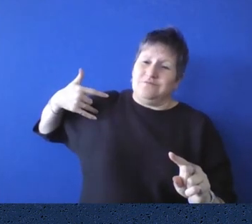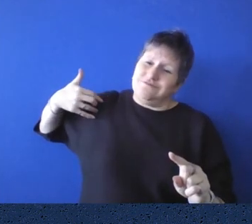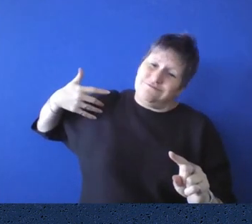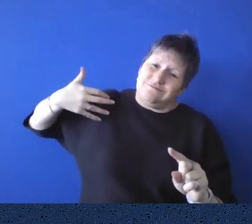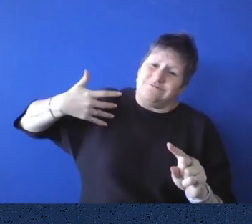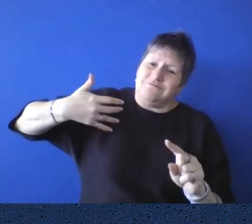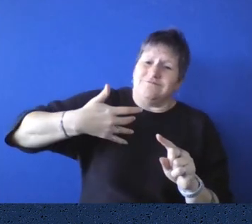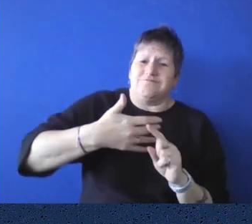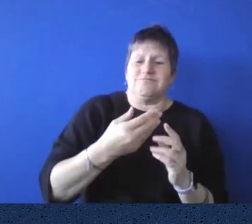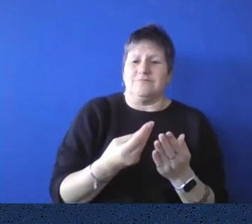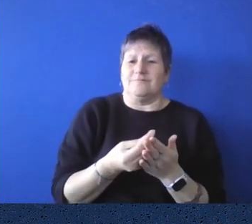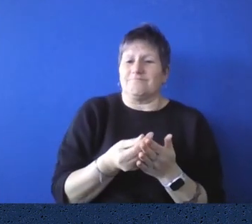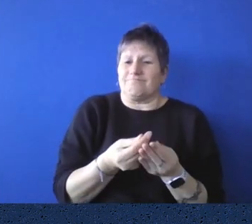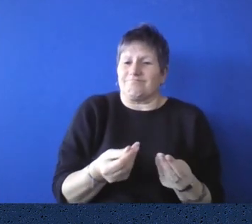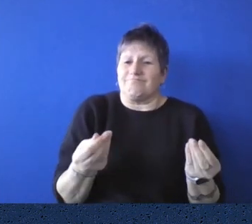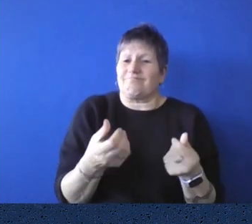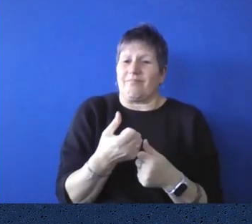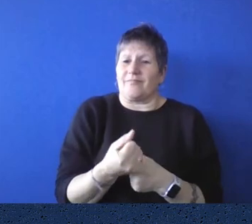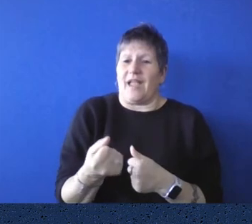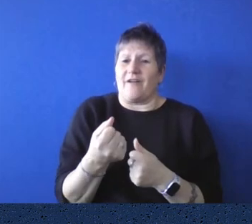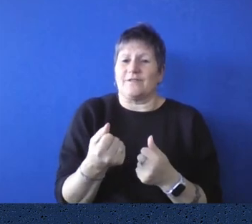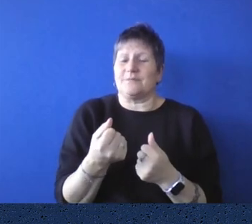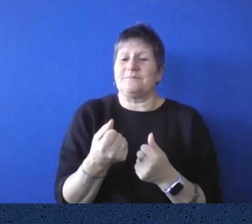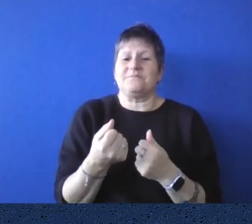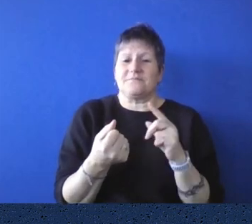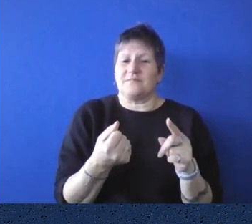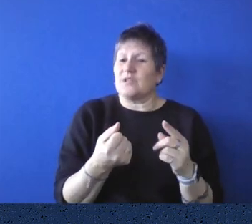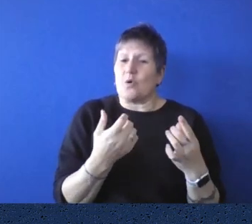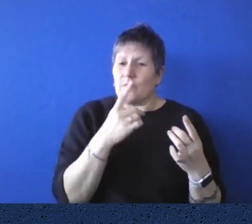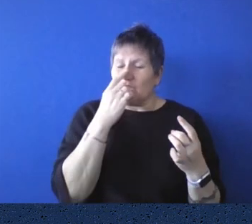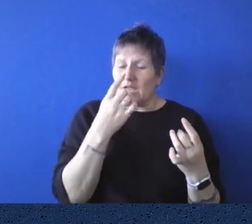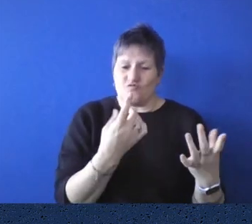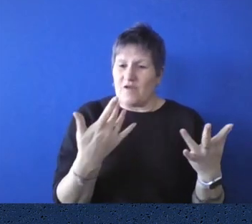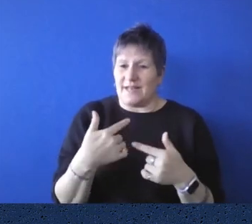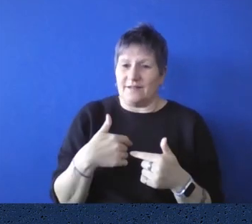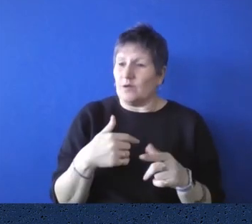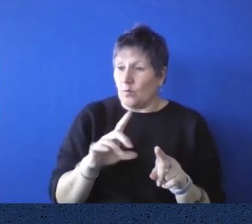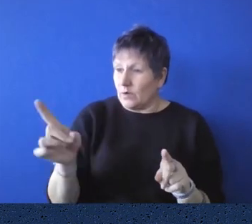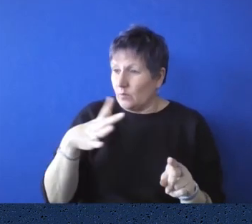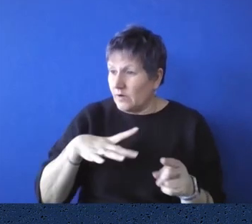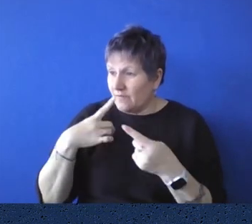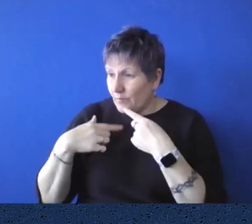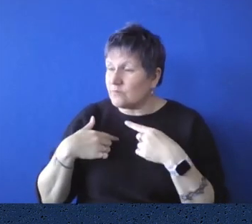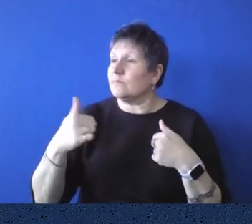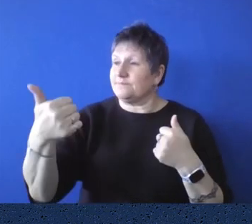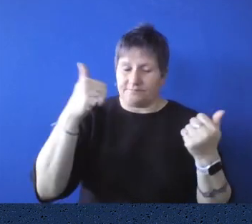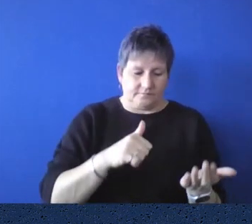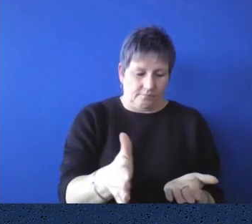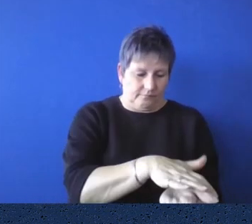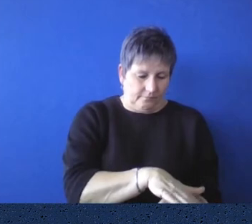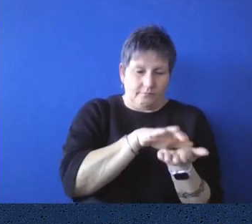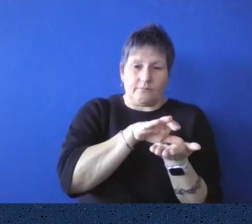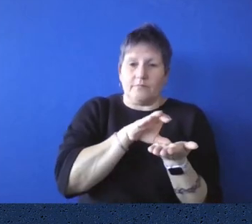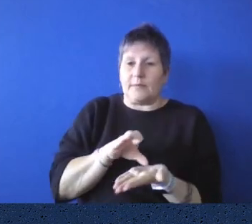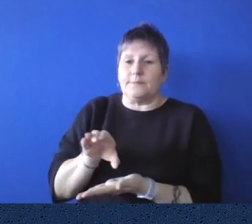at least, if not longer. And, uh, we're able to put together packages of information for the members to use.